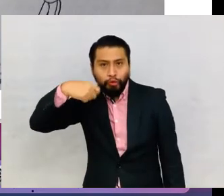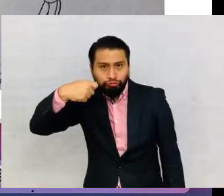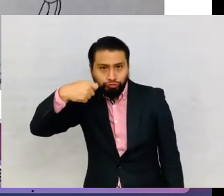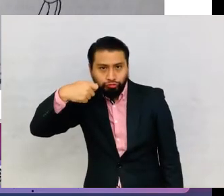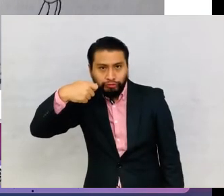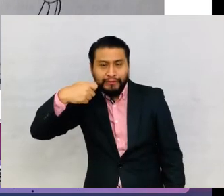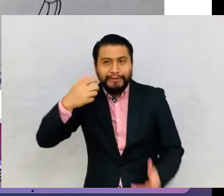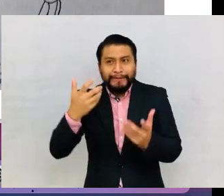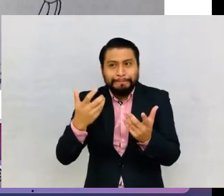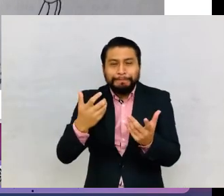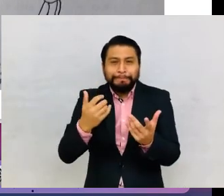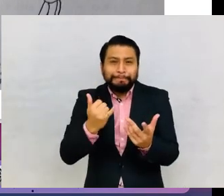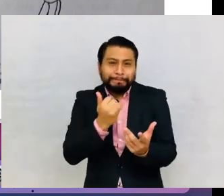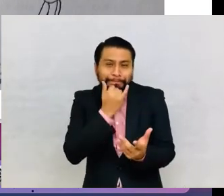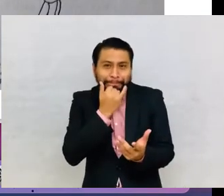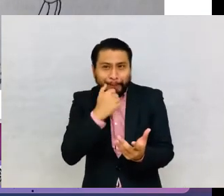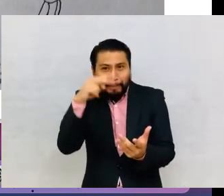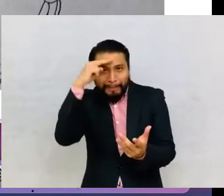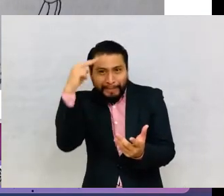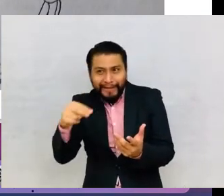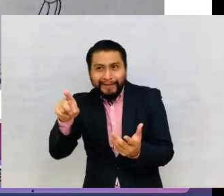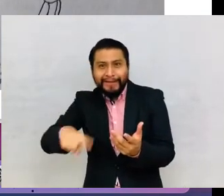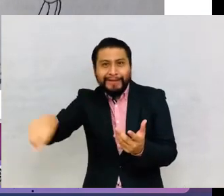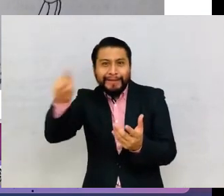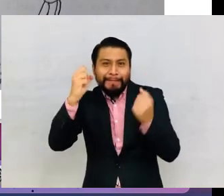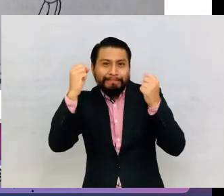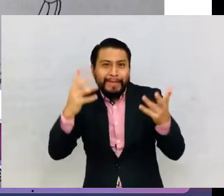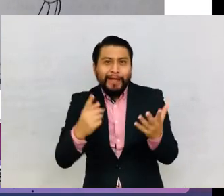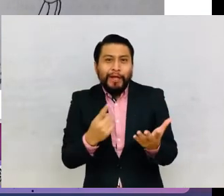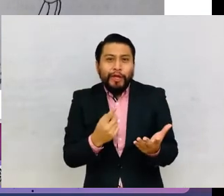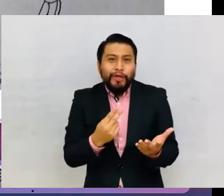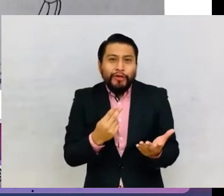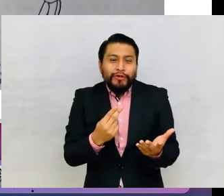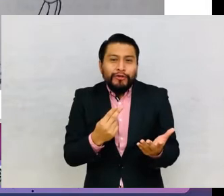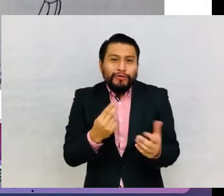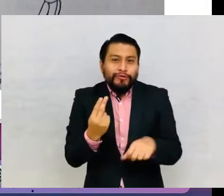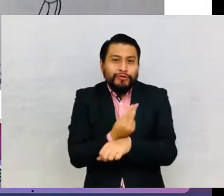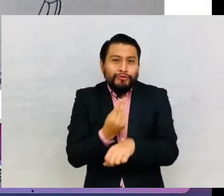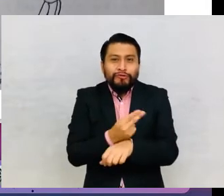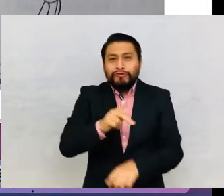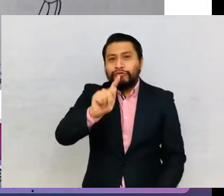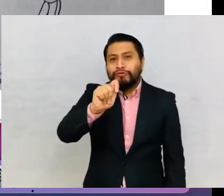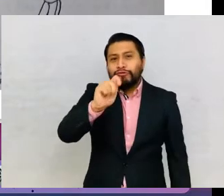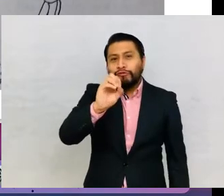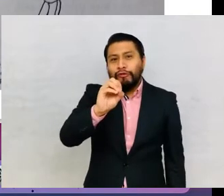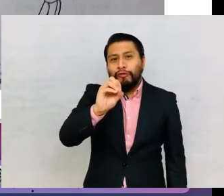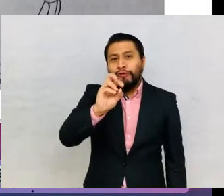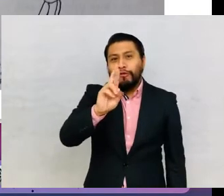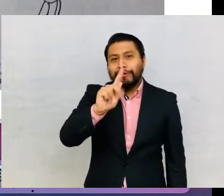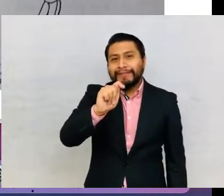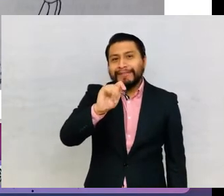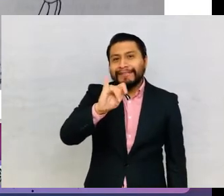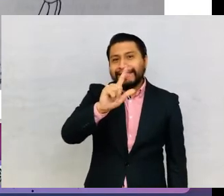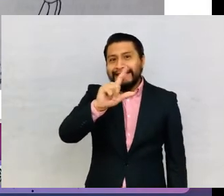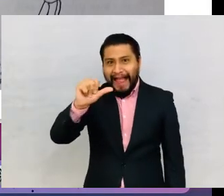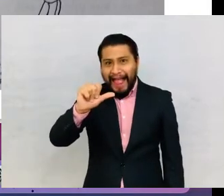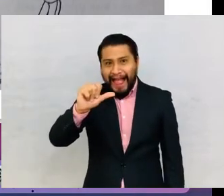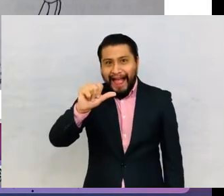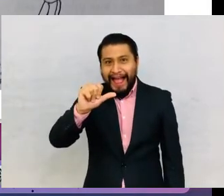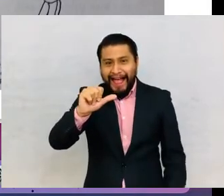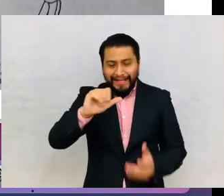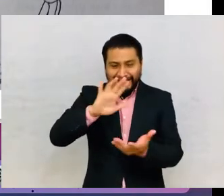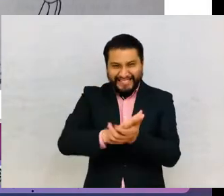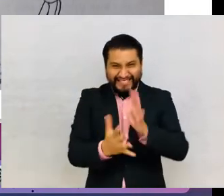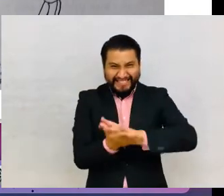that in many regions of Mexico, the tortilla was mainly used to take food from the plate to the mouth instead of cutlery,